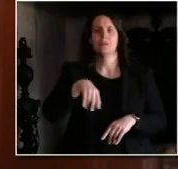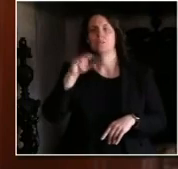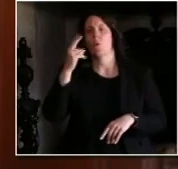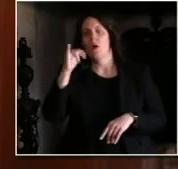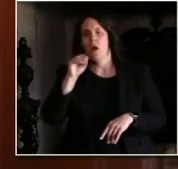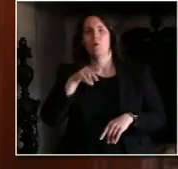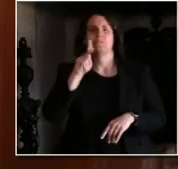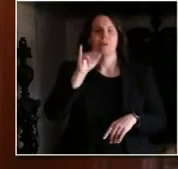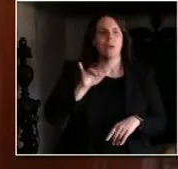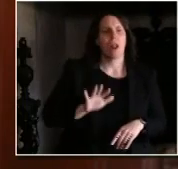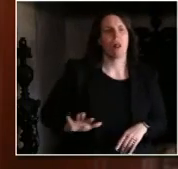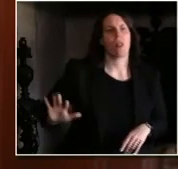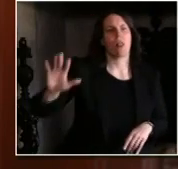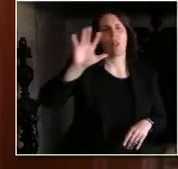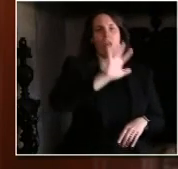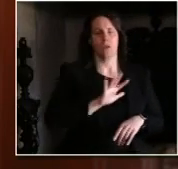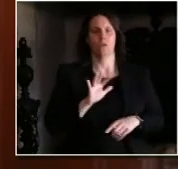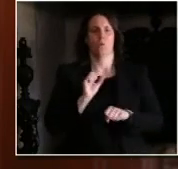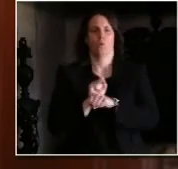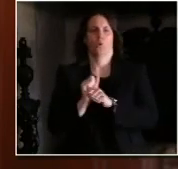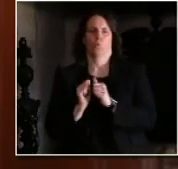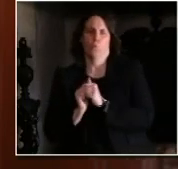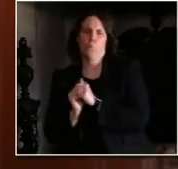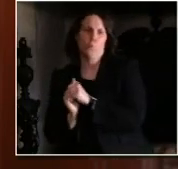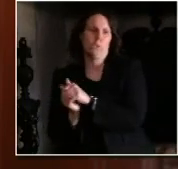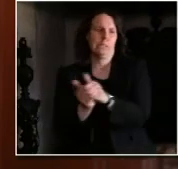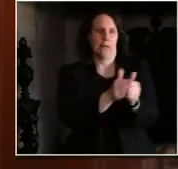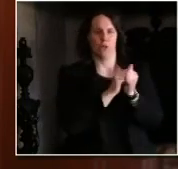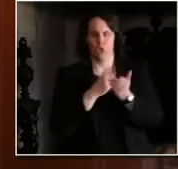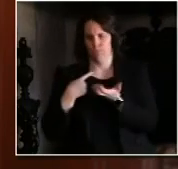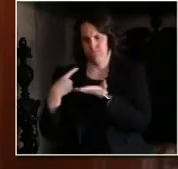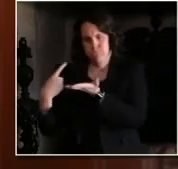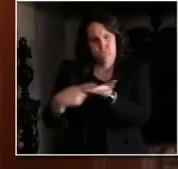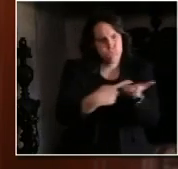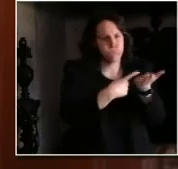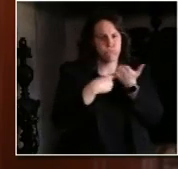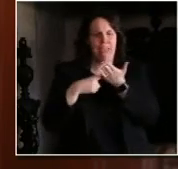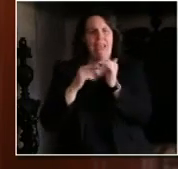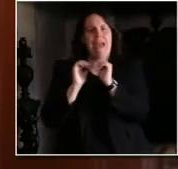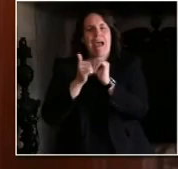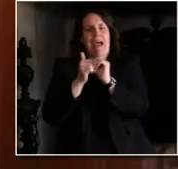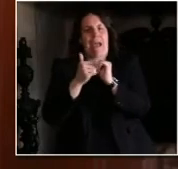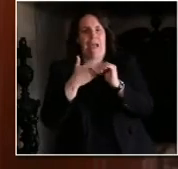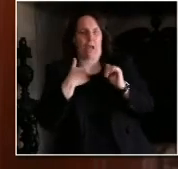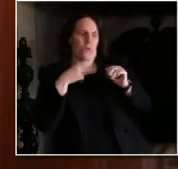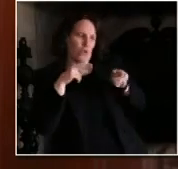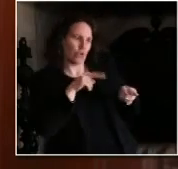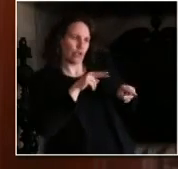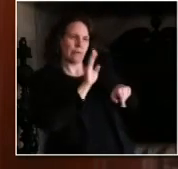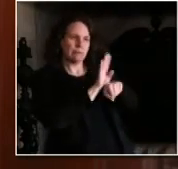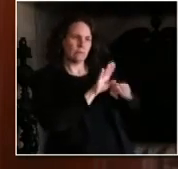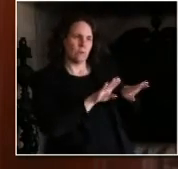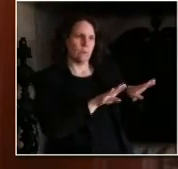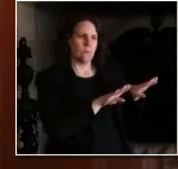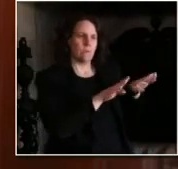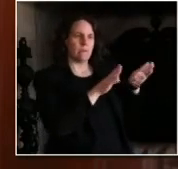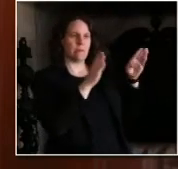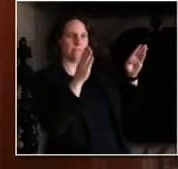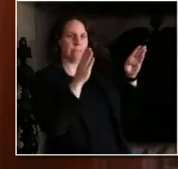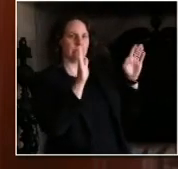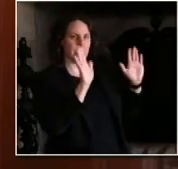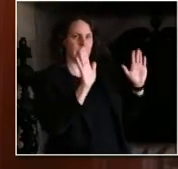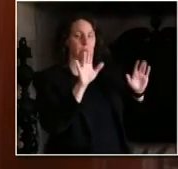to reopen our economies in a way that prioritizes workers' health. Our number one priority when